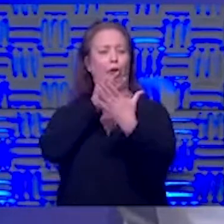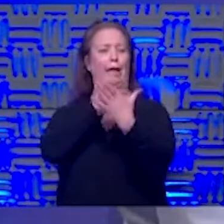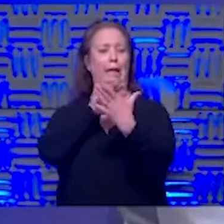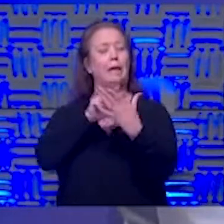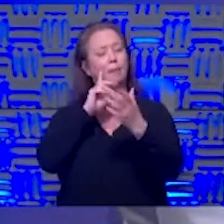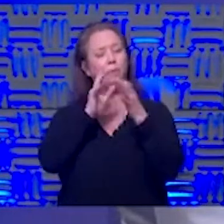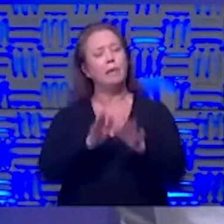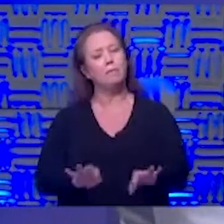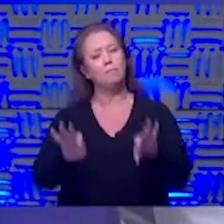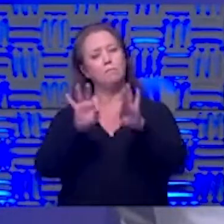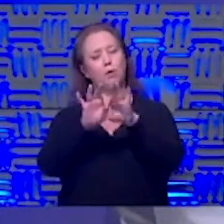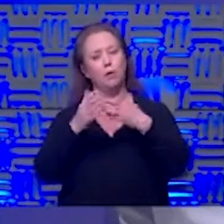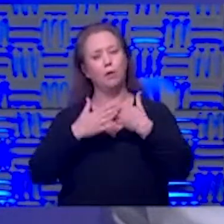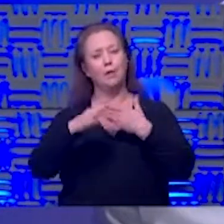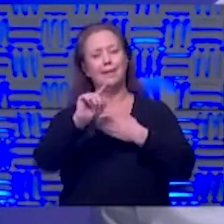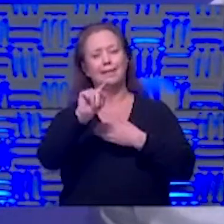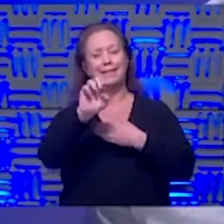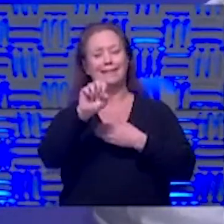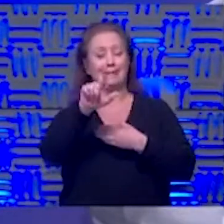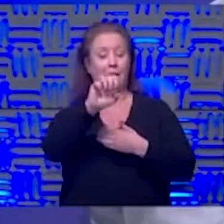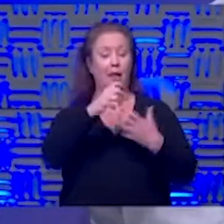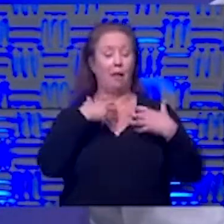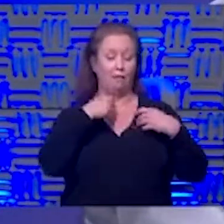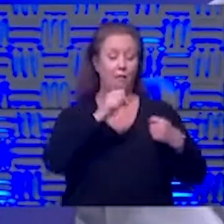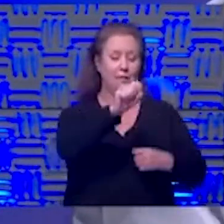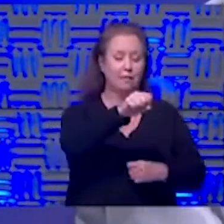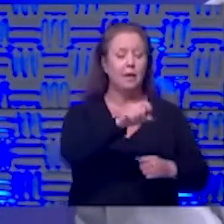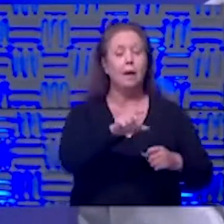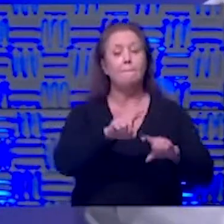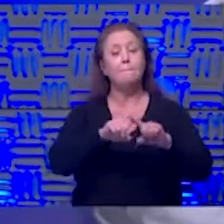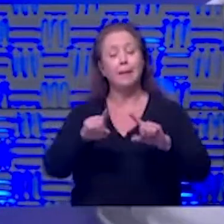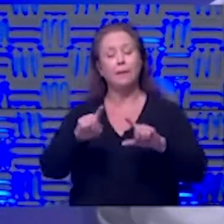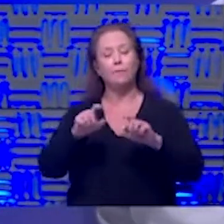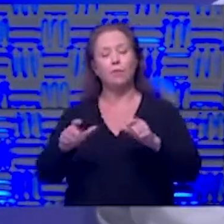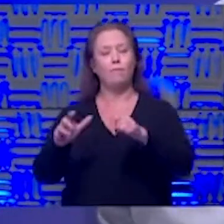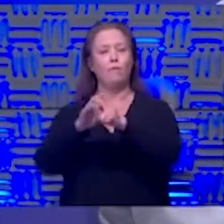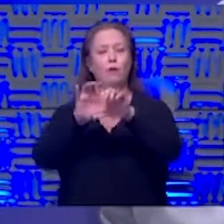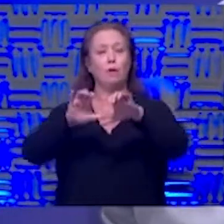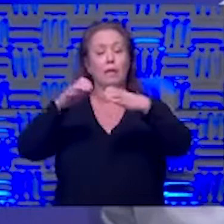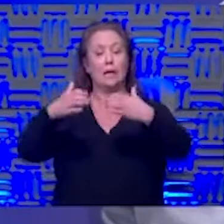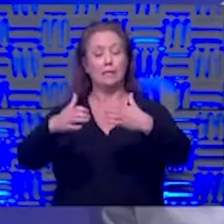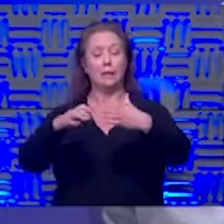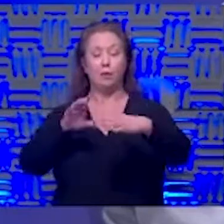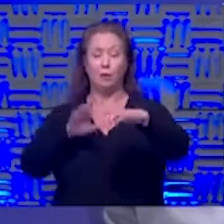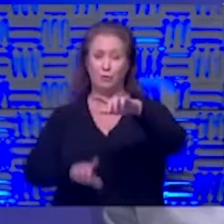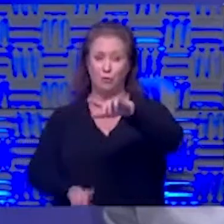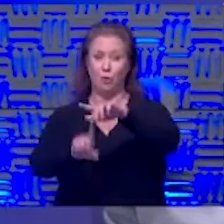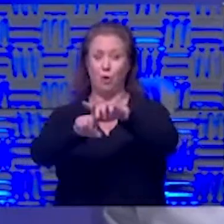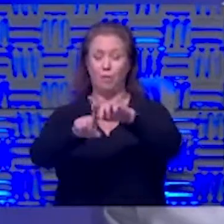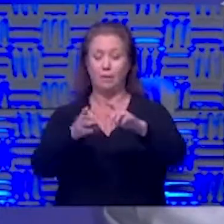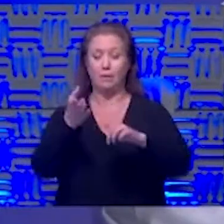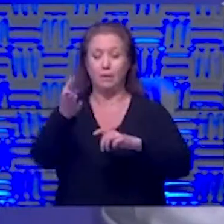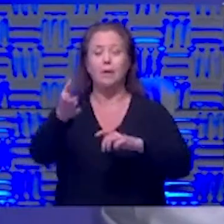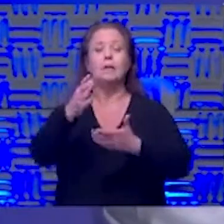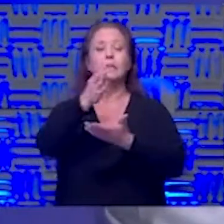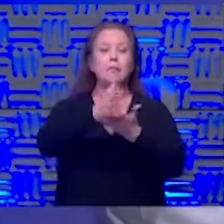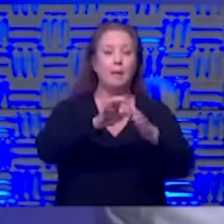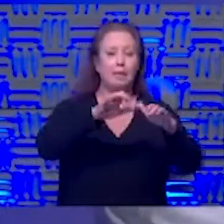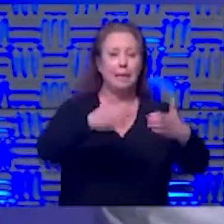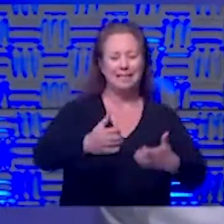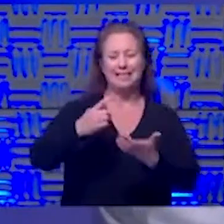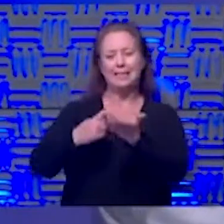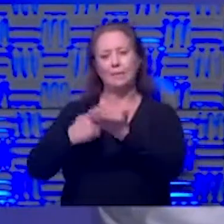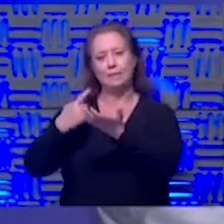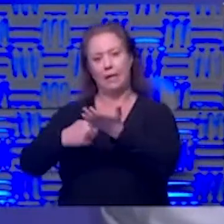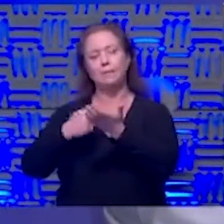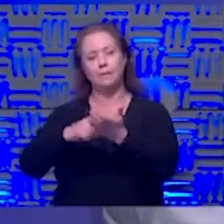moving forward something like telehealth but more for the whole class and if you can get to on-site in the school sometimes for some classes if it's